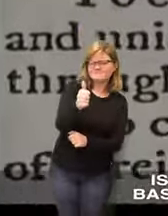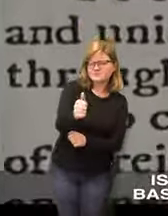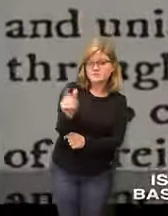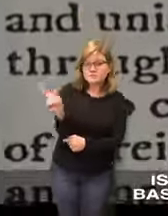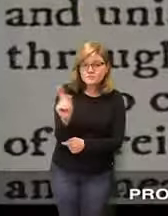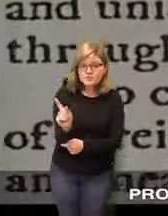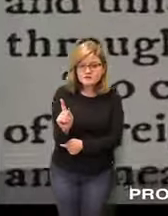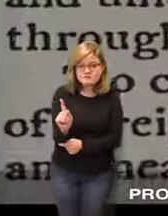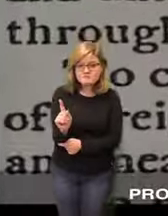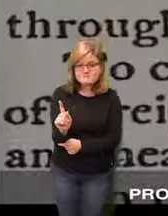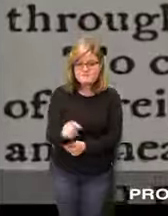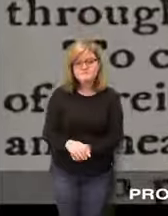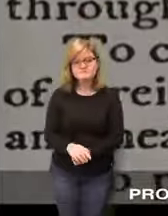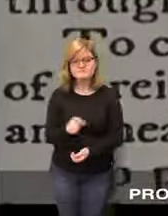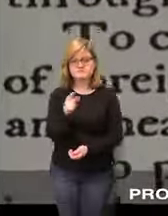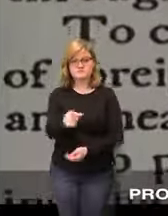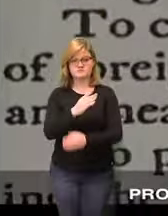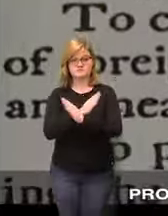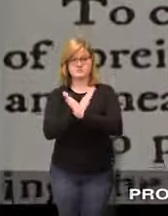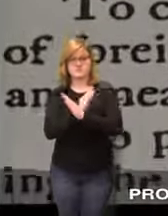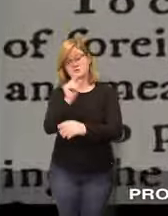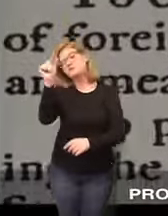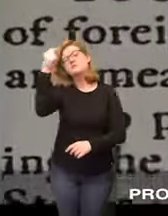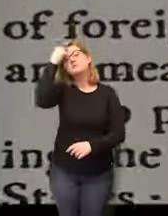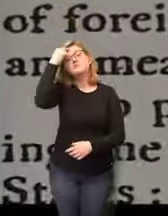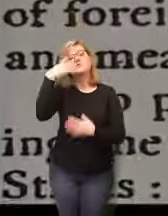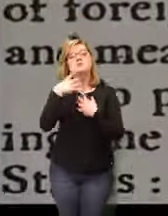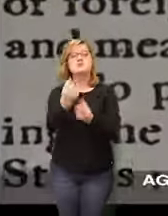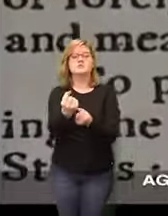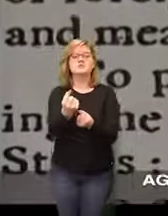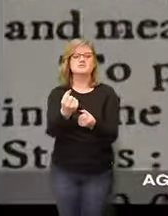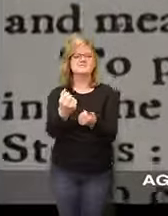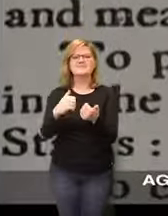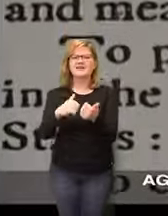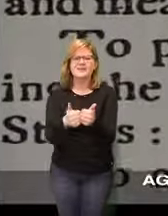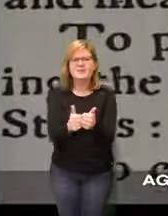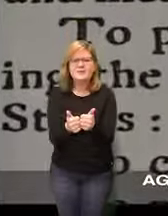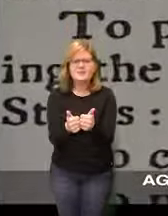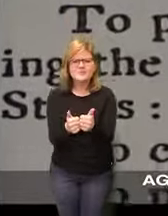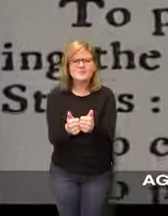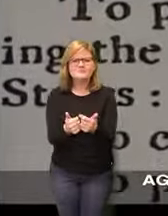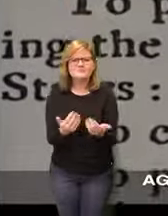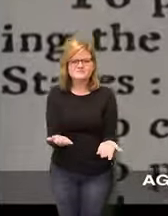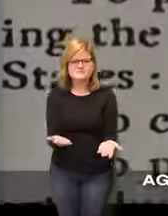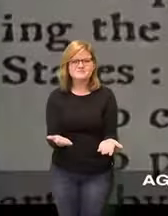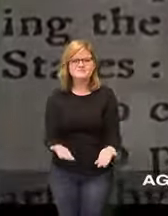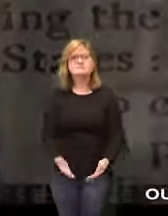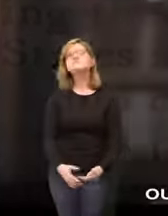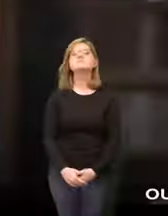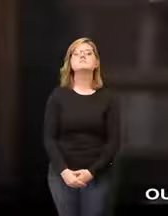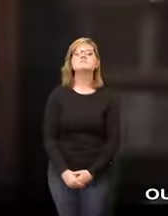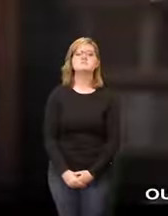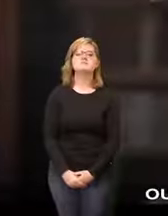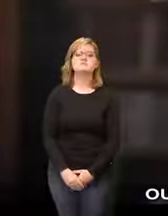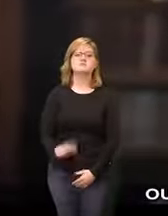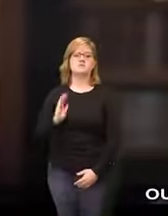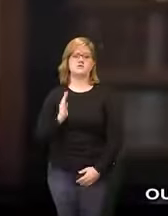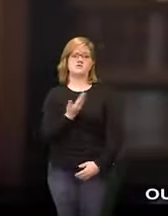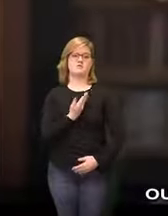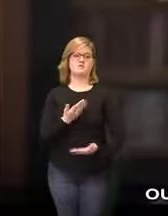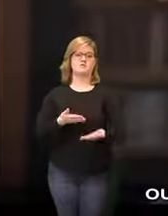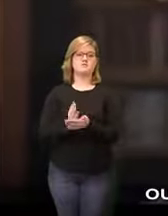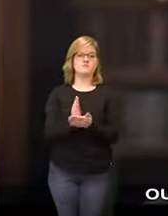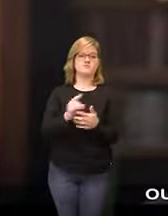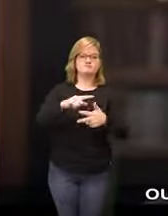of individuals a bill of rights protecting ordinary citizens against this all-powerful government our rights